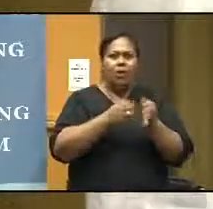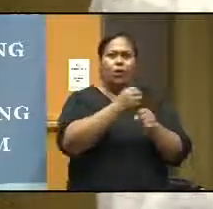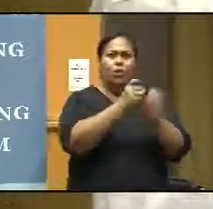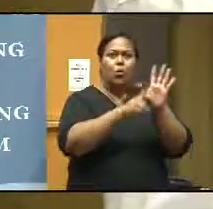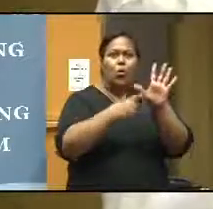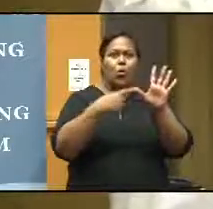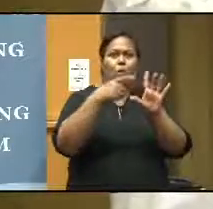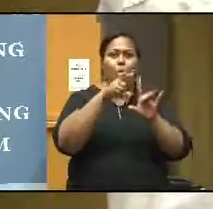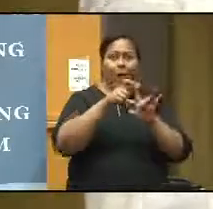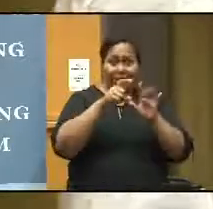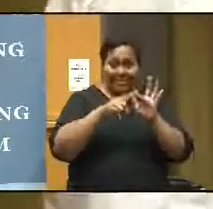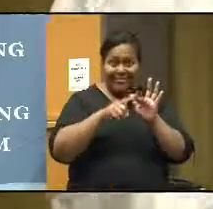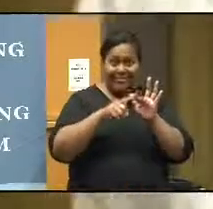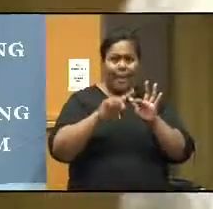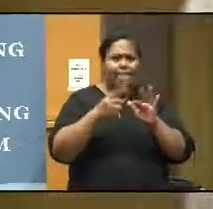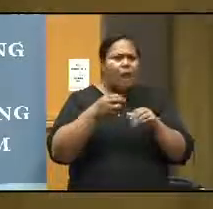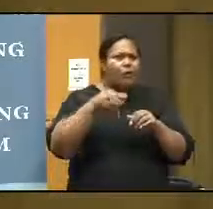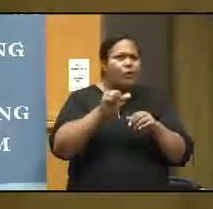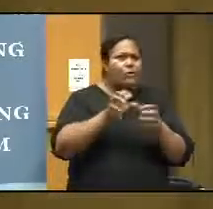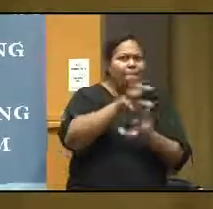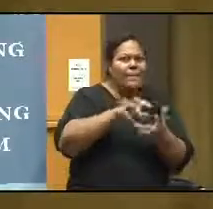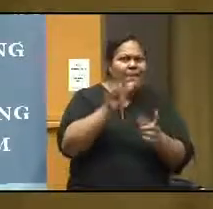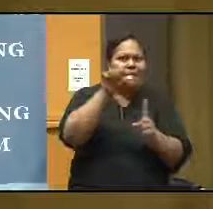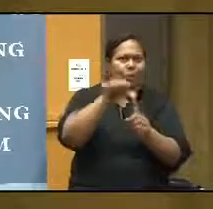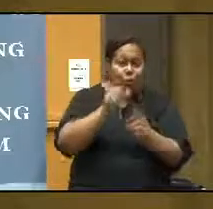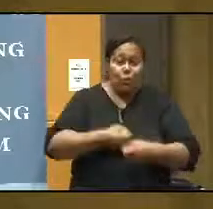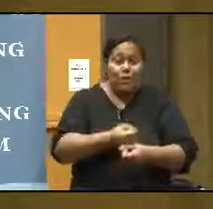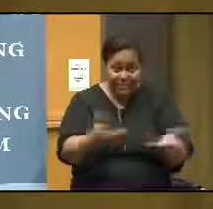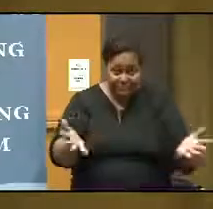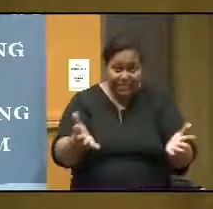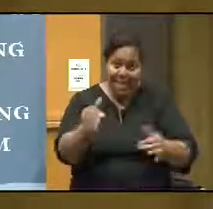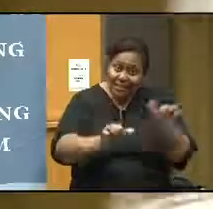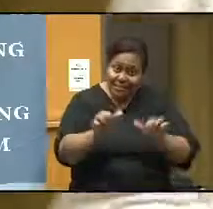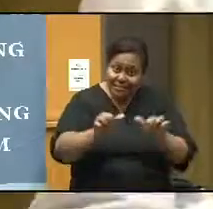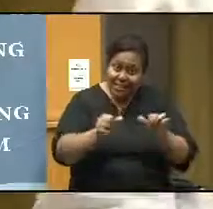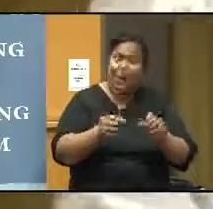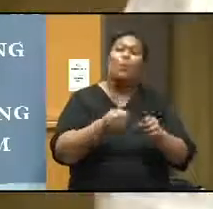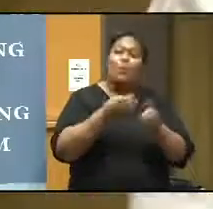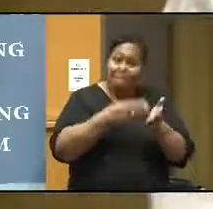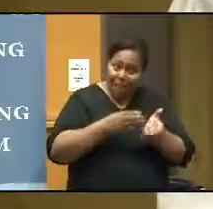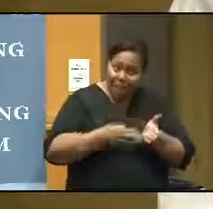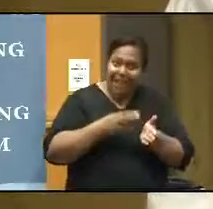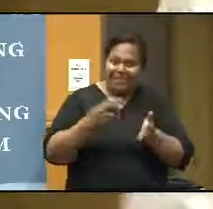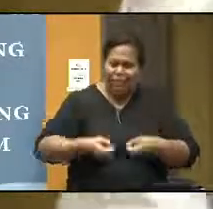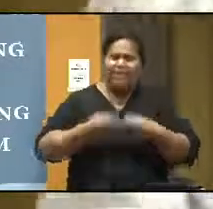But we are using a bit of the mixed approach. We give them the assessment, we grade that, and we give the feedback also. Okay?